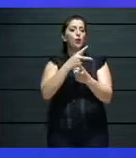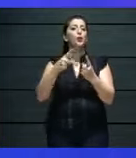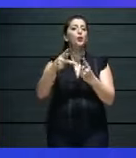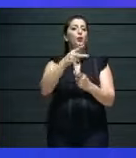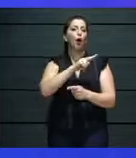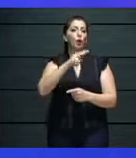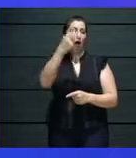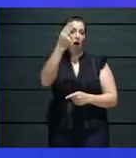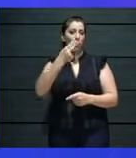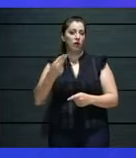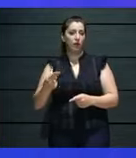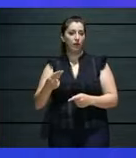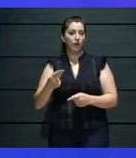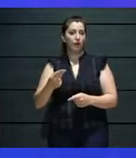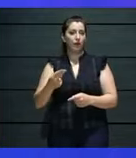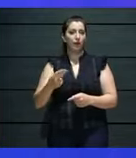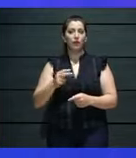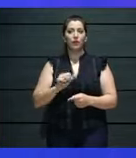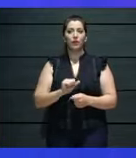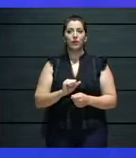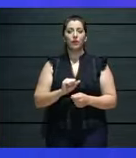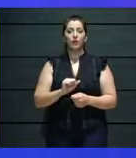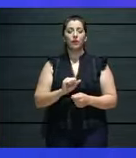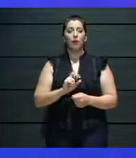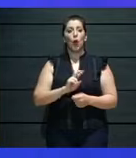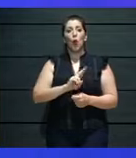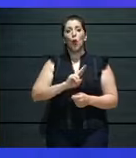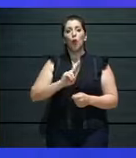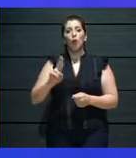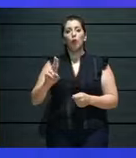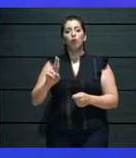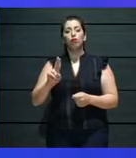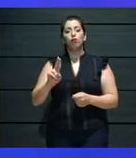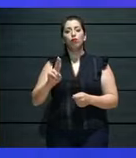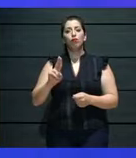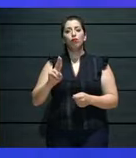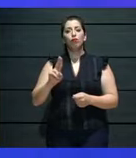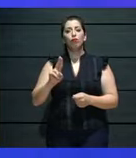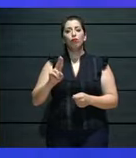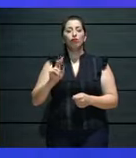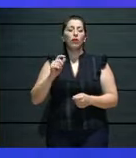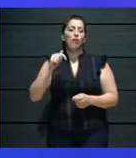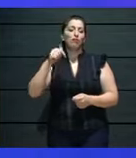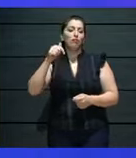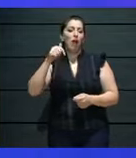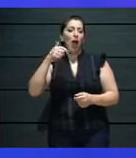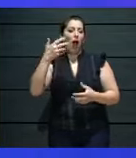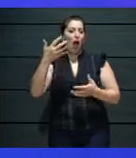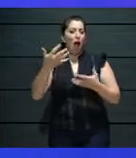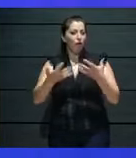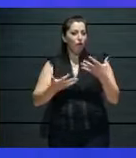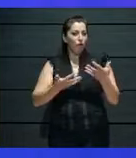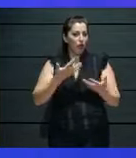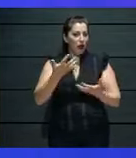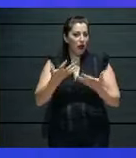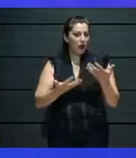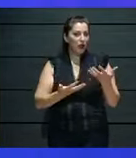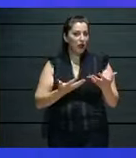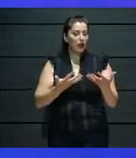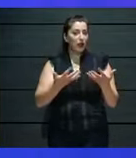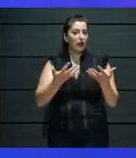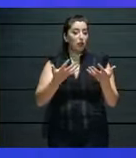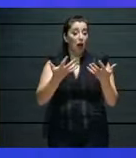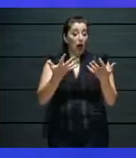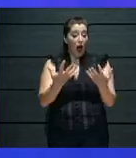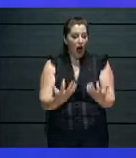And perhaps, because of what we're going through, not what we have gone through, but what we are